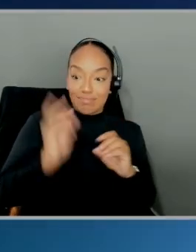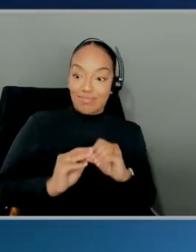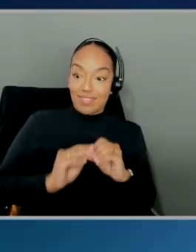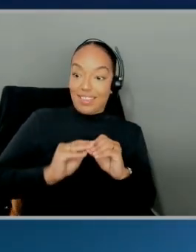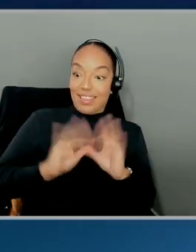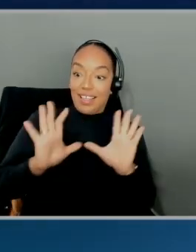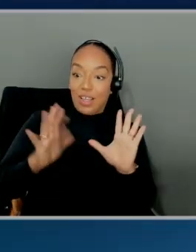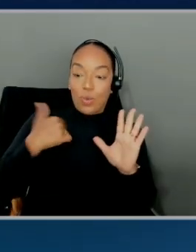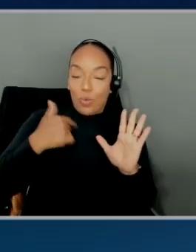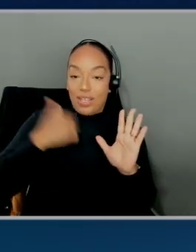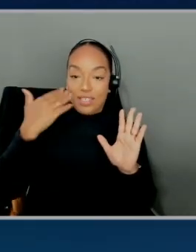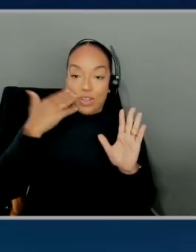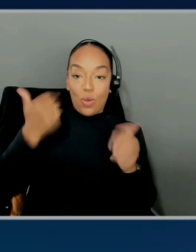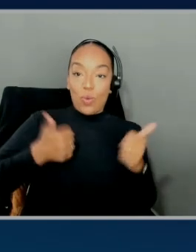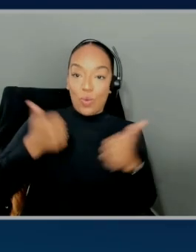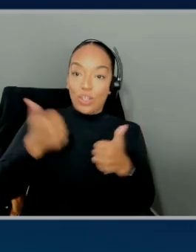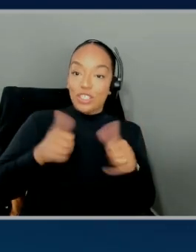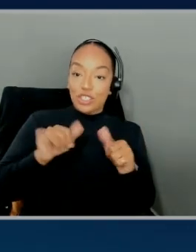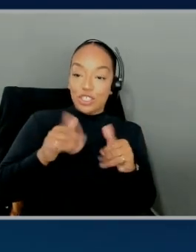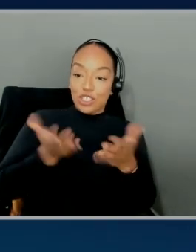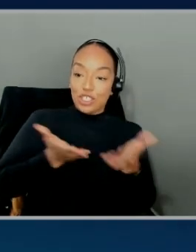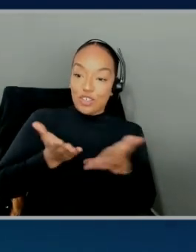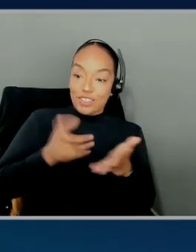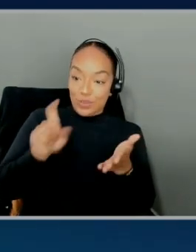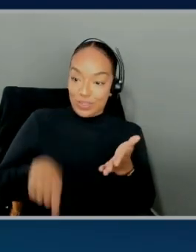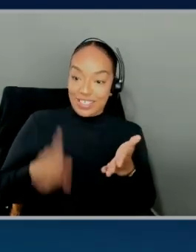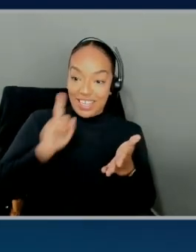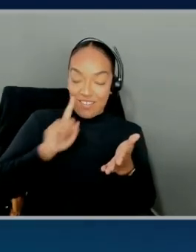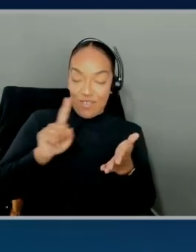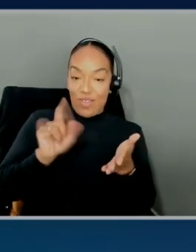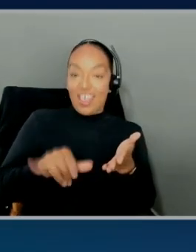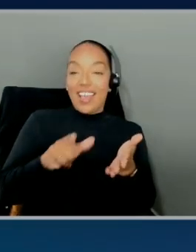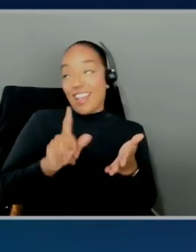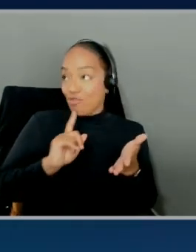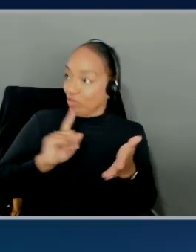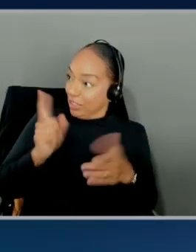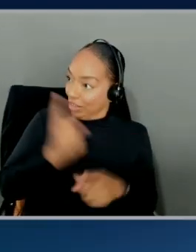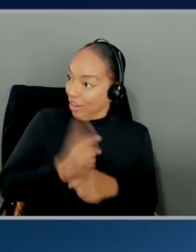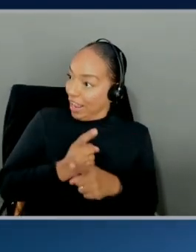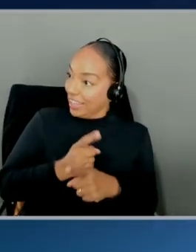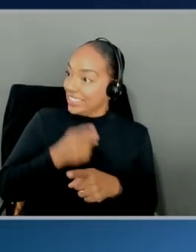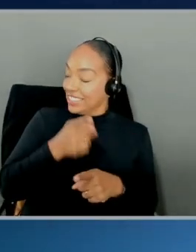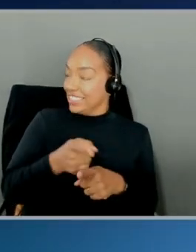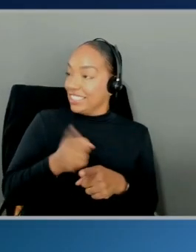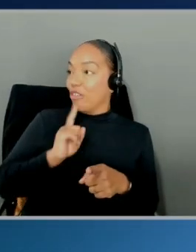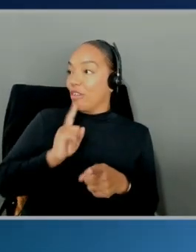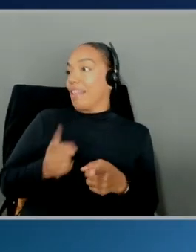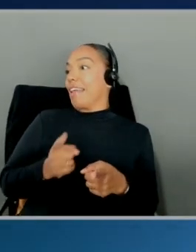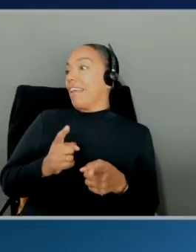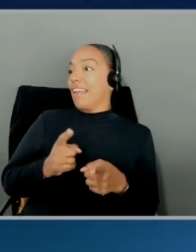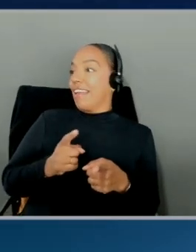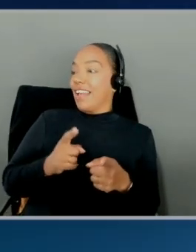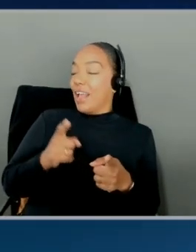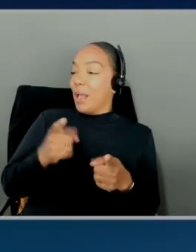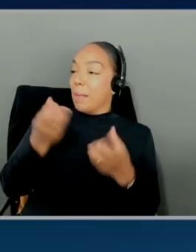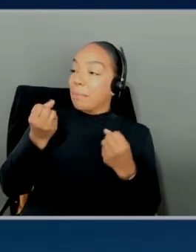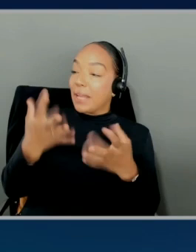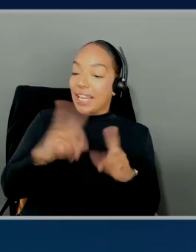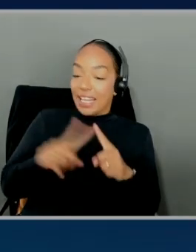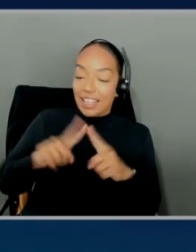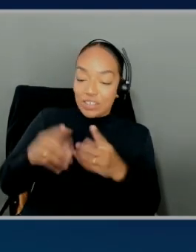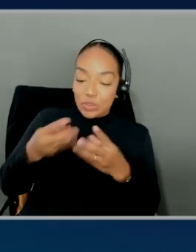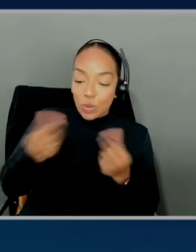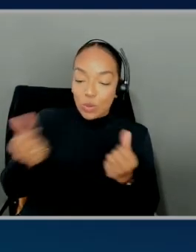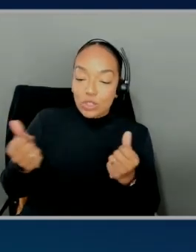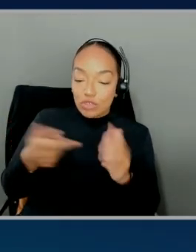that we're supposed to be using in the architecture. Yeah. No. In fact, it is ambiguous. It is vague because many solution requirements start that way. They